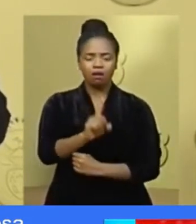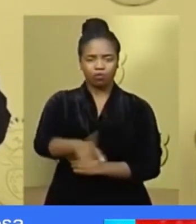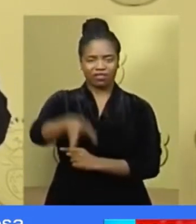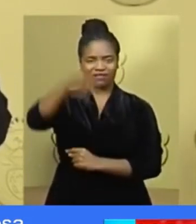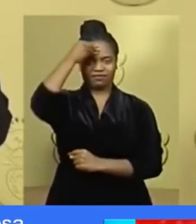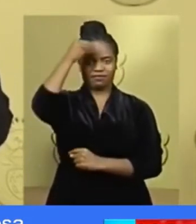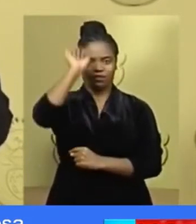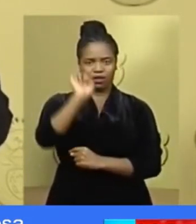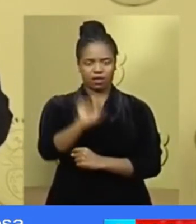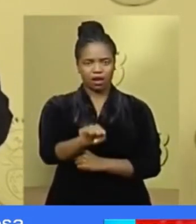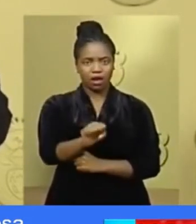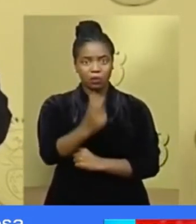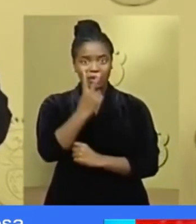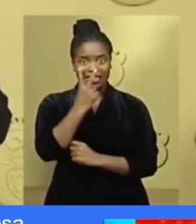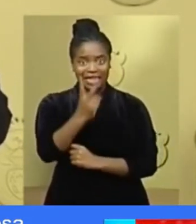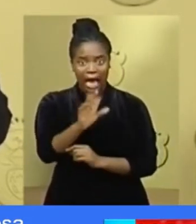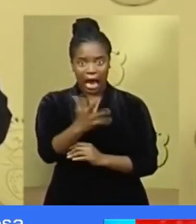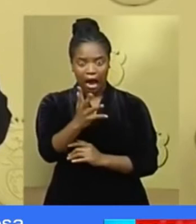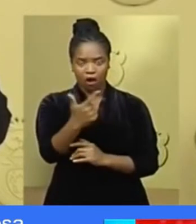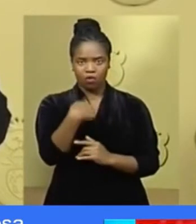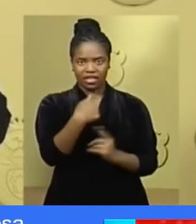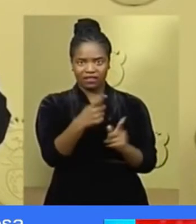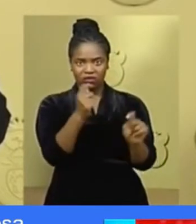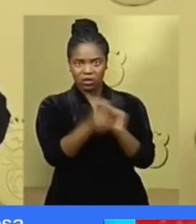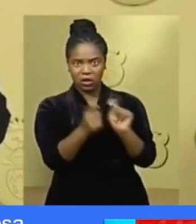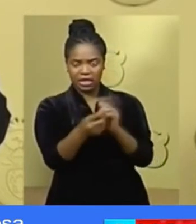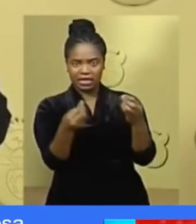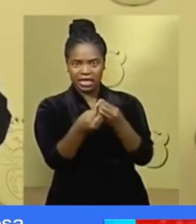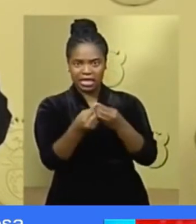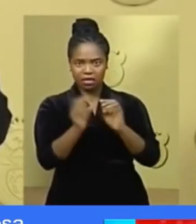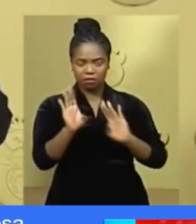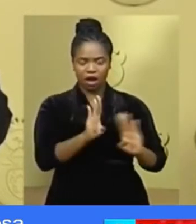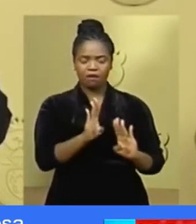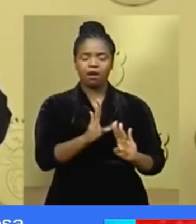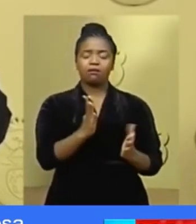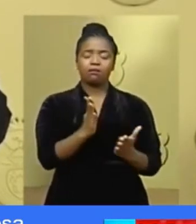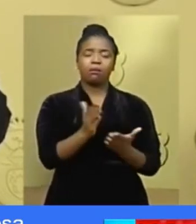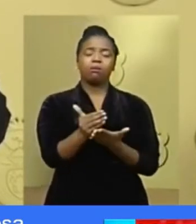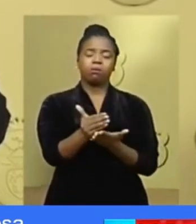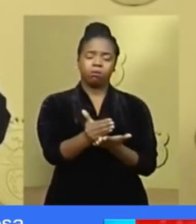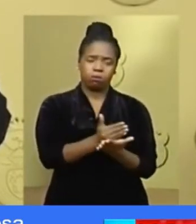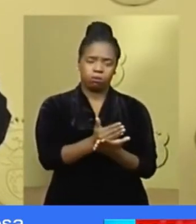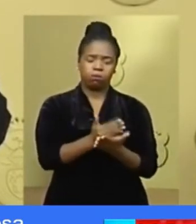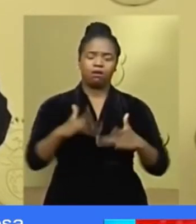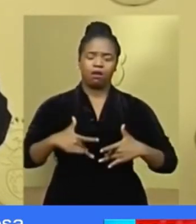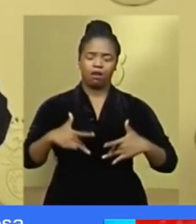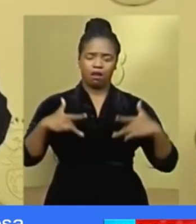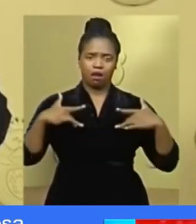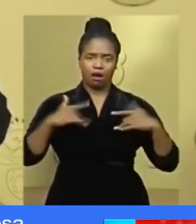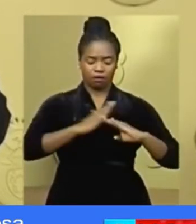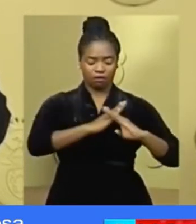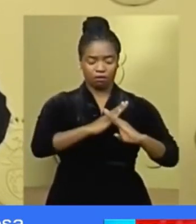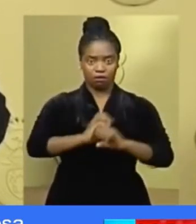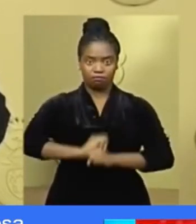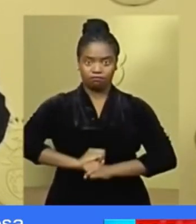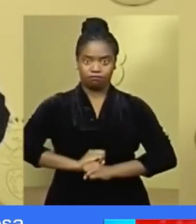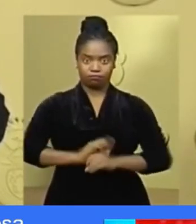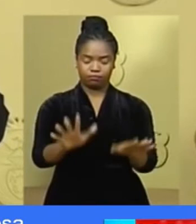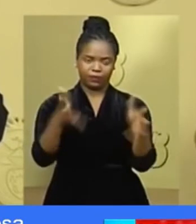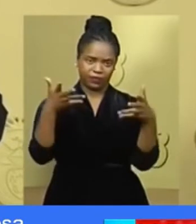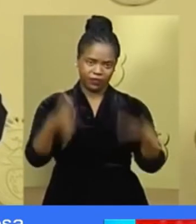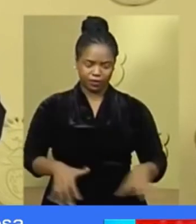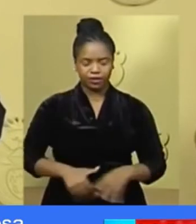have acted swiftly and dramatically have been far more effective in controlling the spread of the disease.